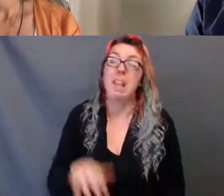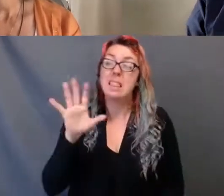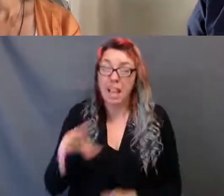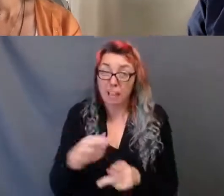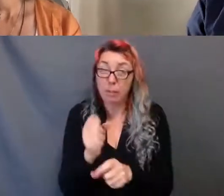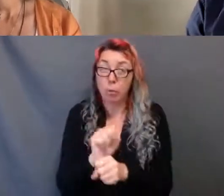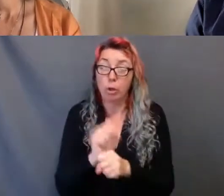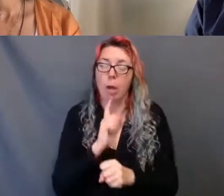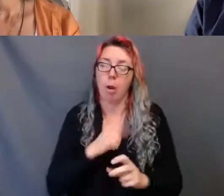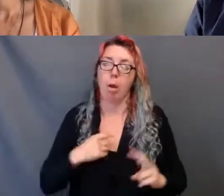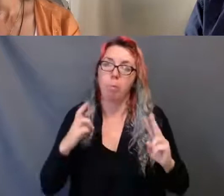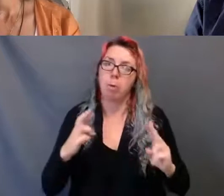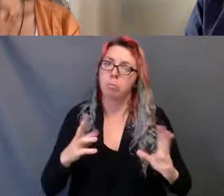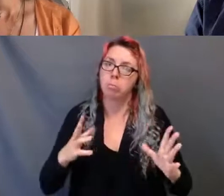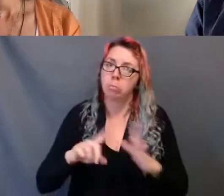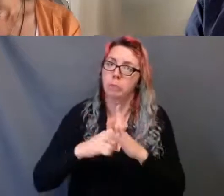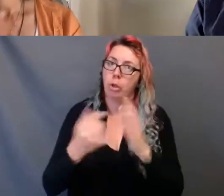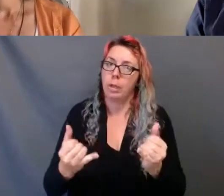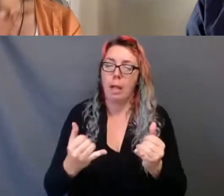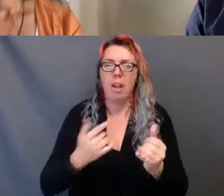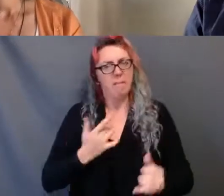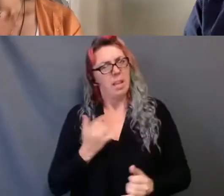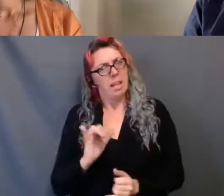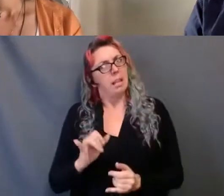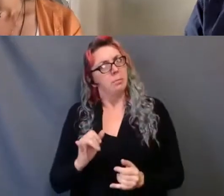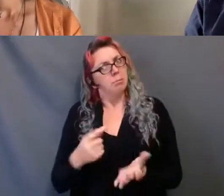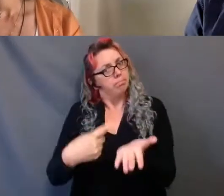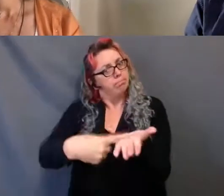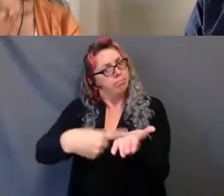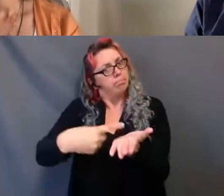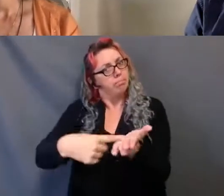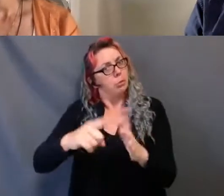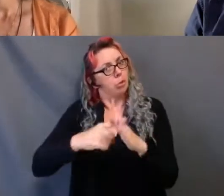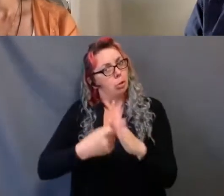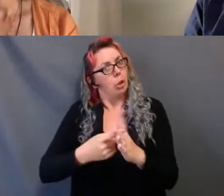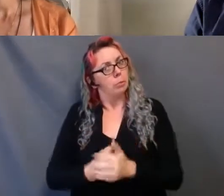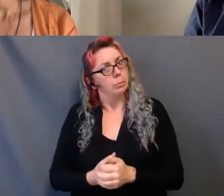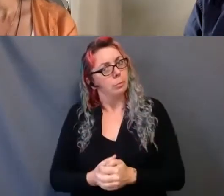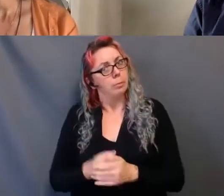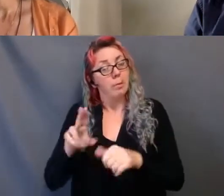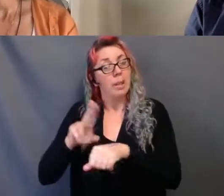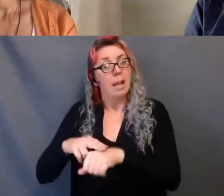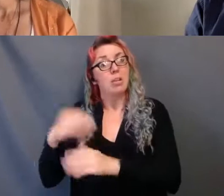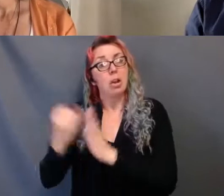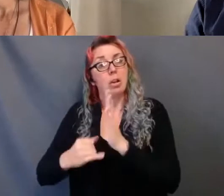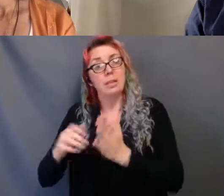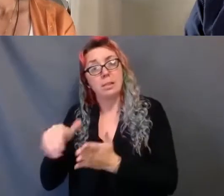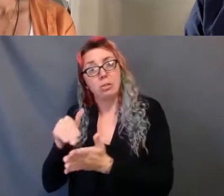At the very least, the conversations are being had within the Canada Council, the National Arts Centre, the National Gallery.